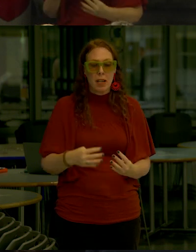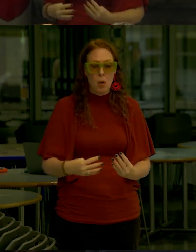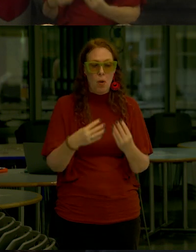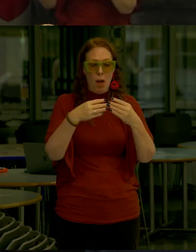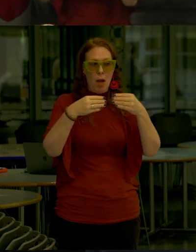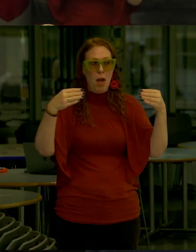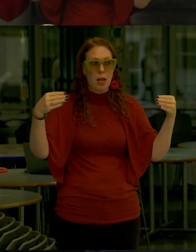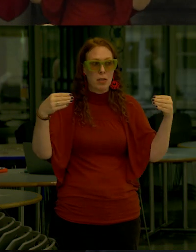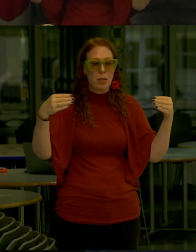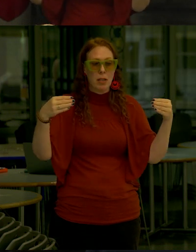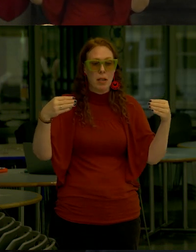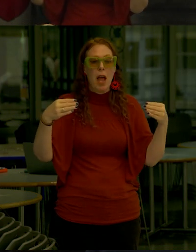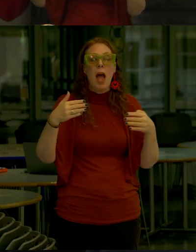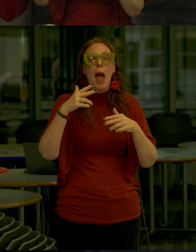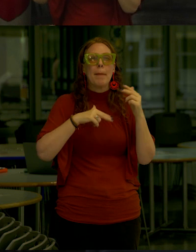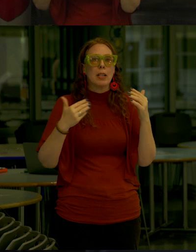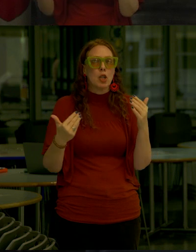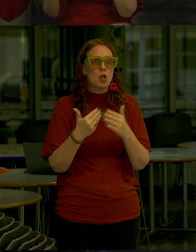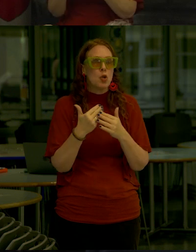building new walls in front of them?